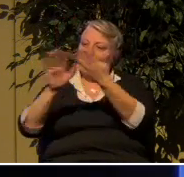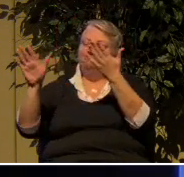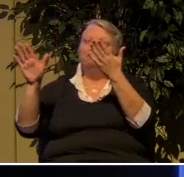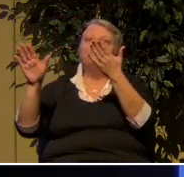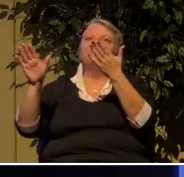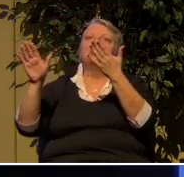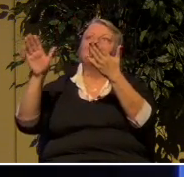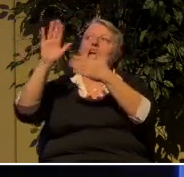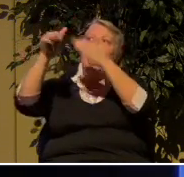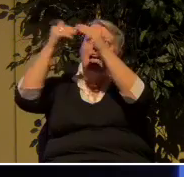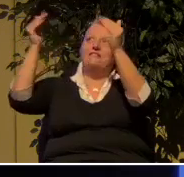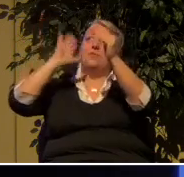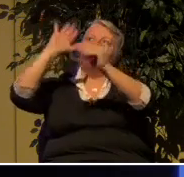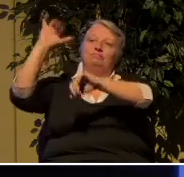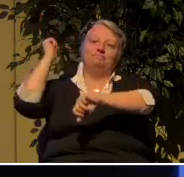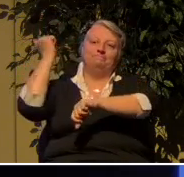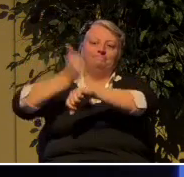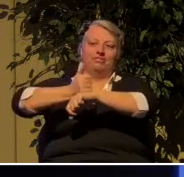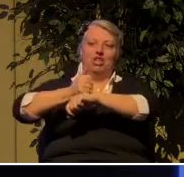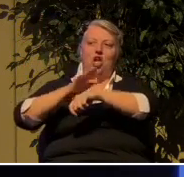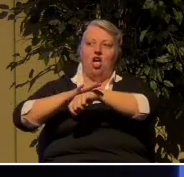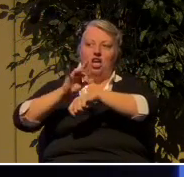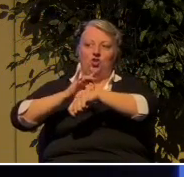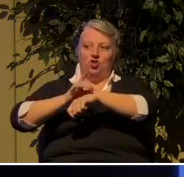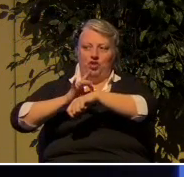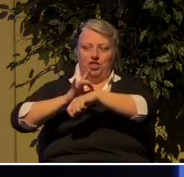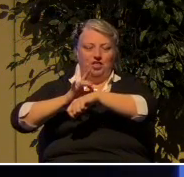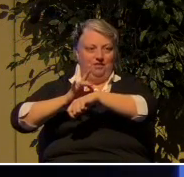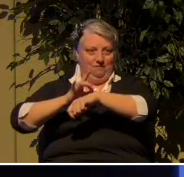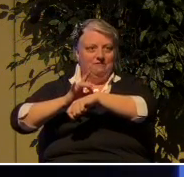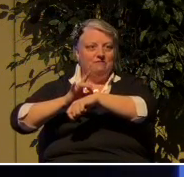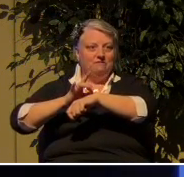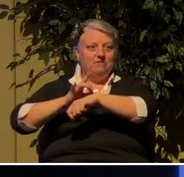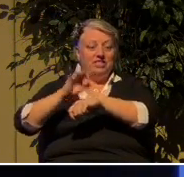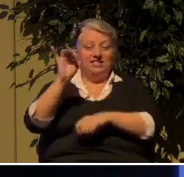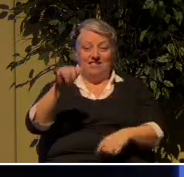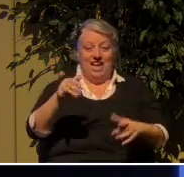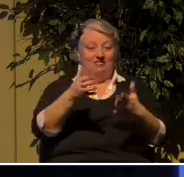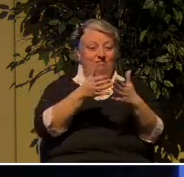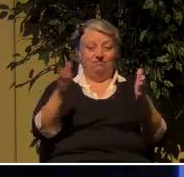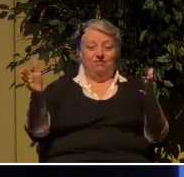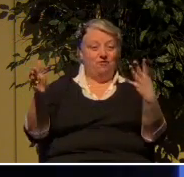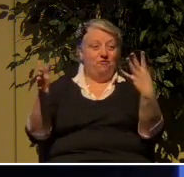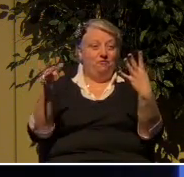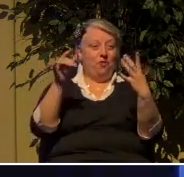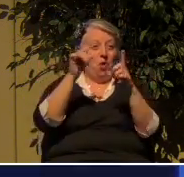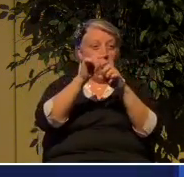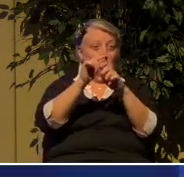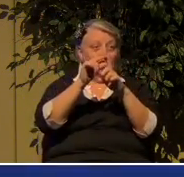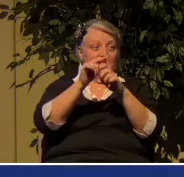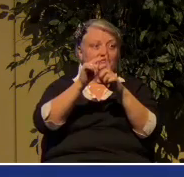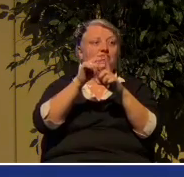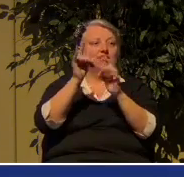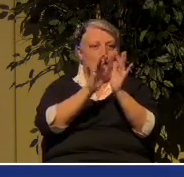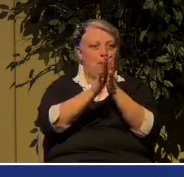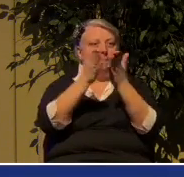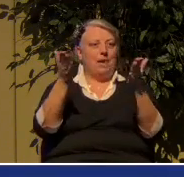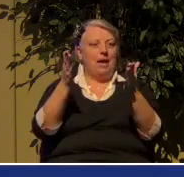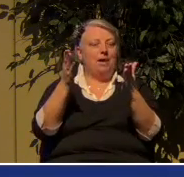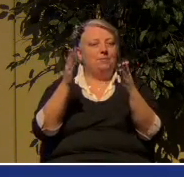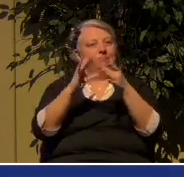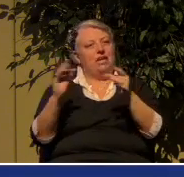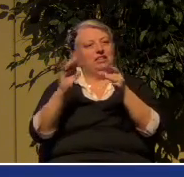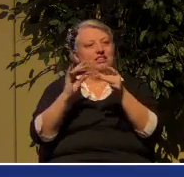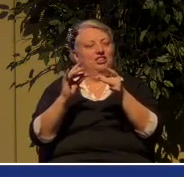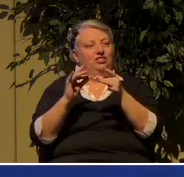on earth. That is the message of the Bible. So whenever you run into a particular